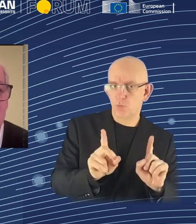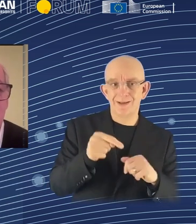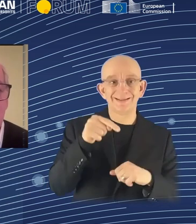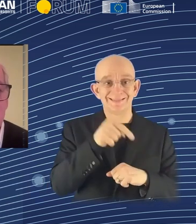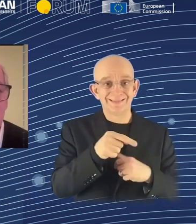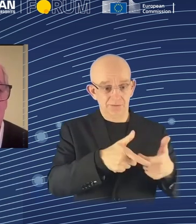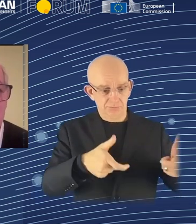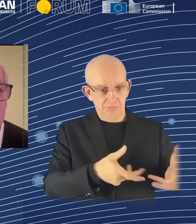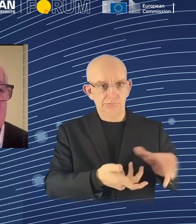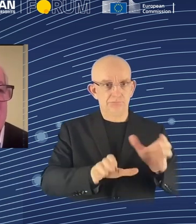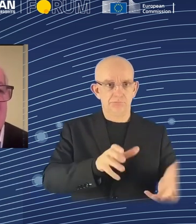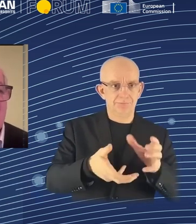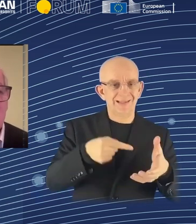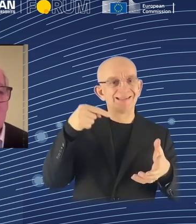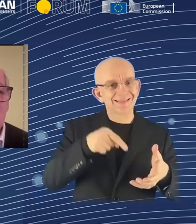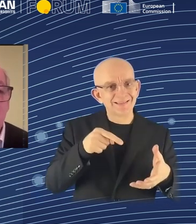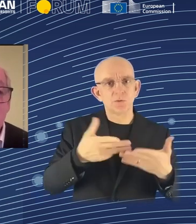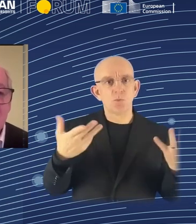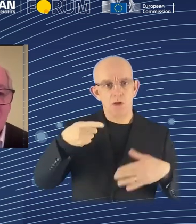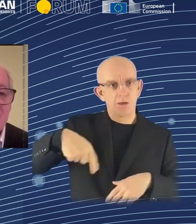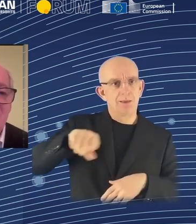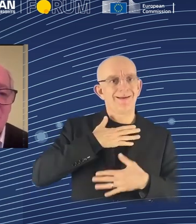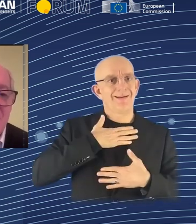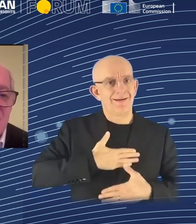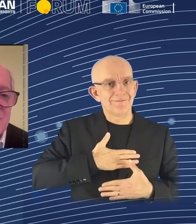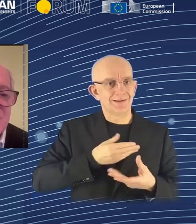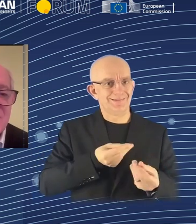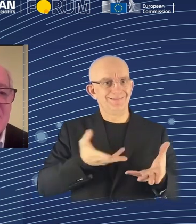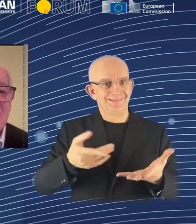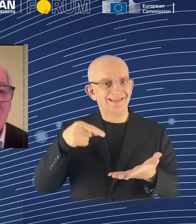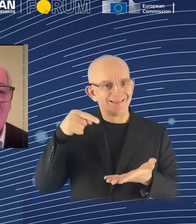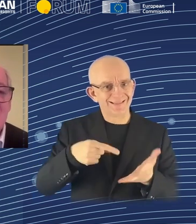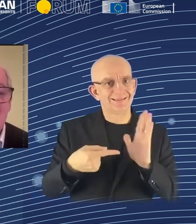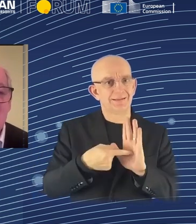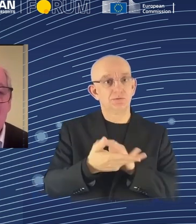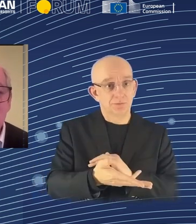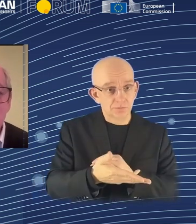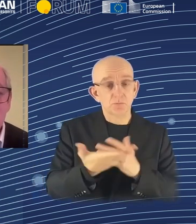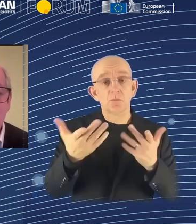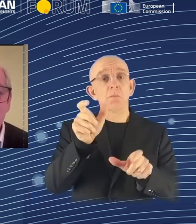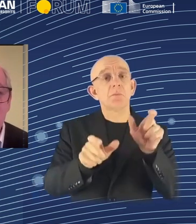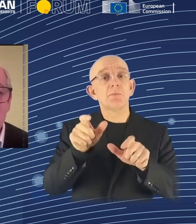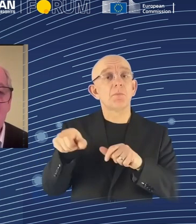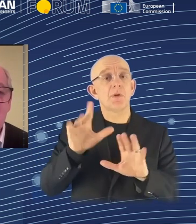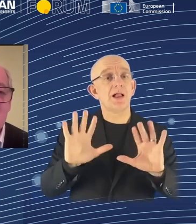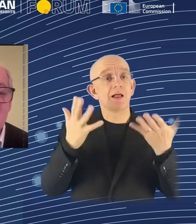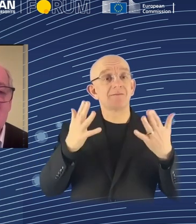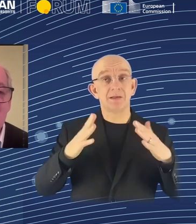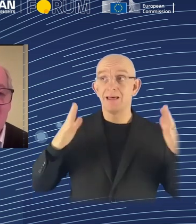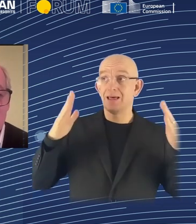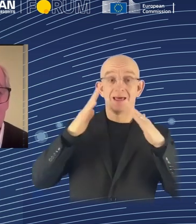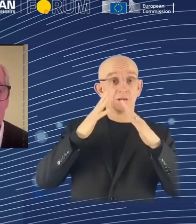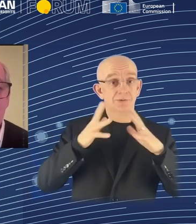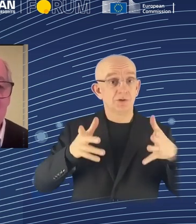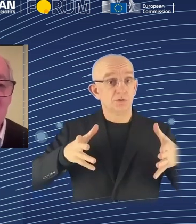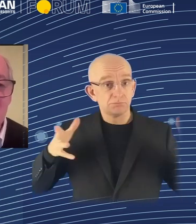of that technology. So if people live in big houses, then paint rollers are complementing because we still